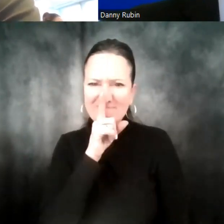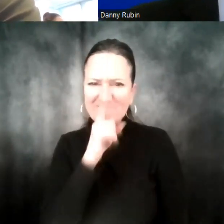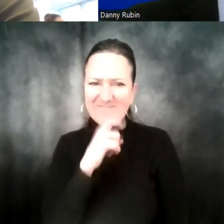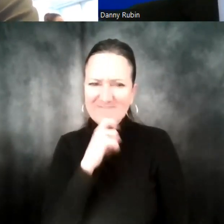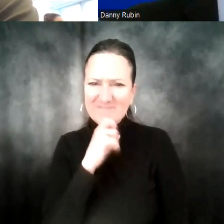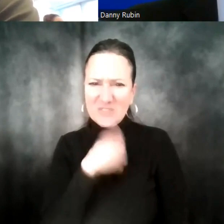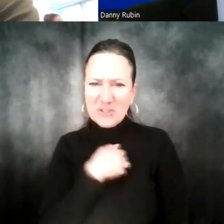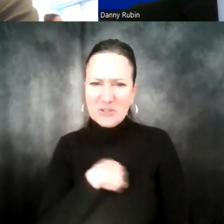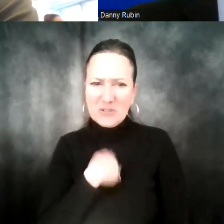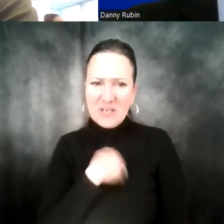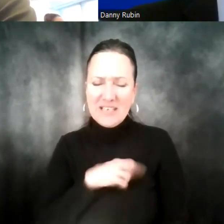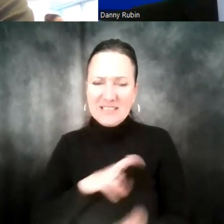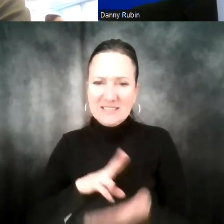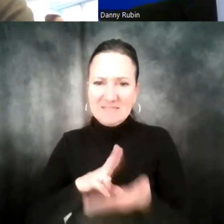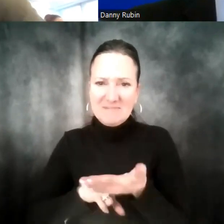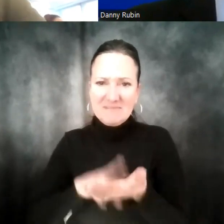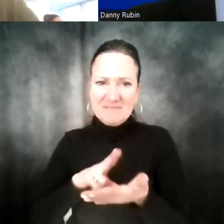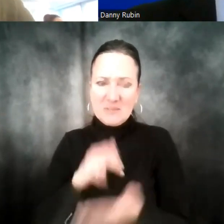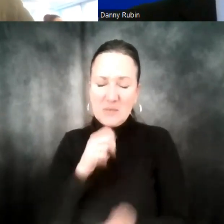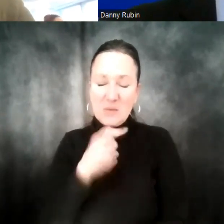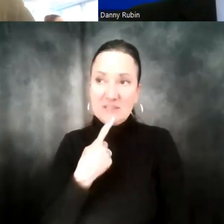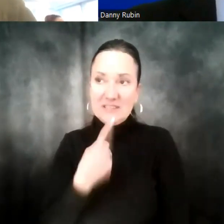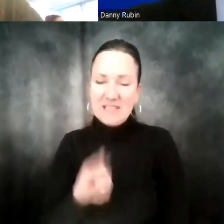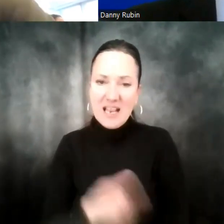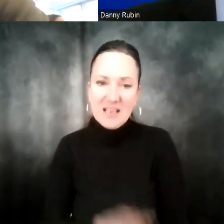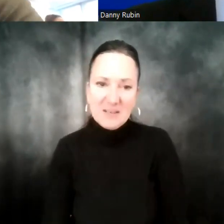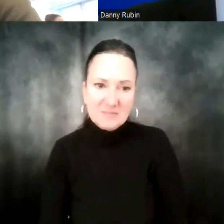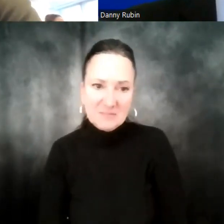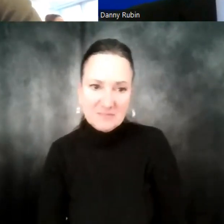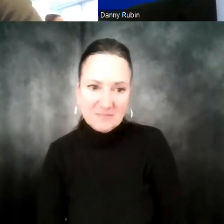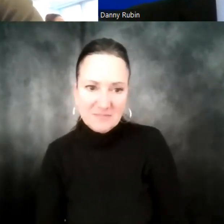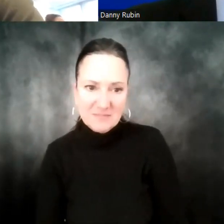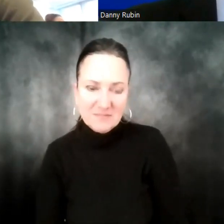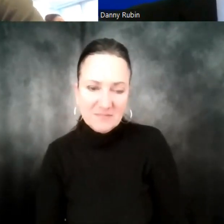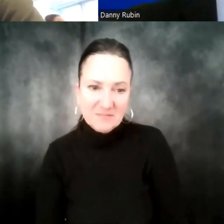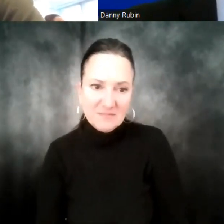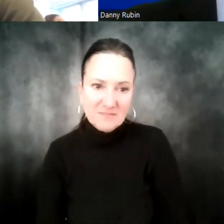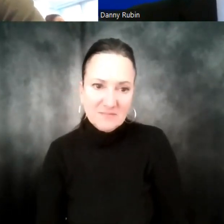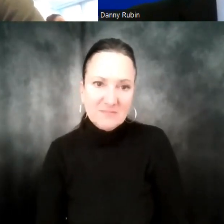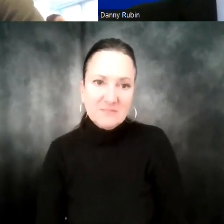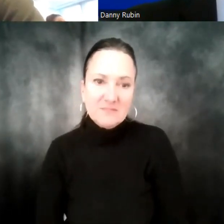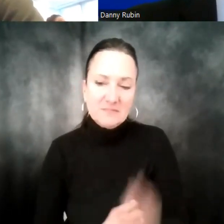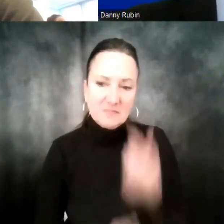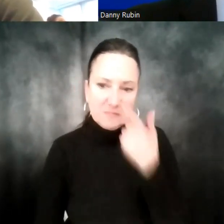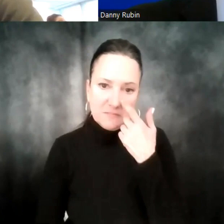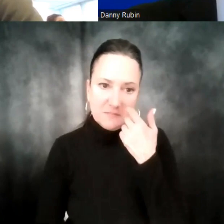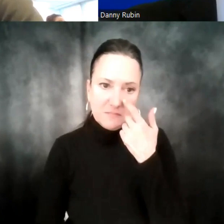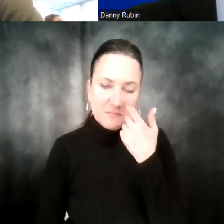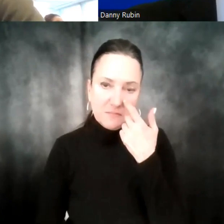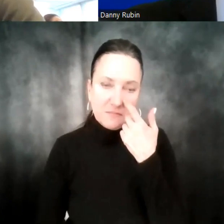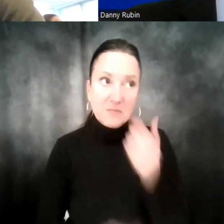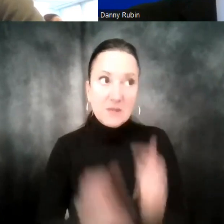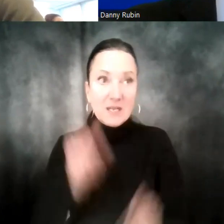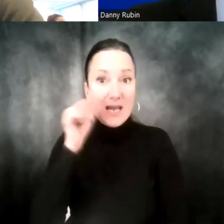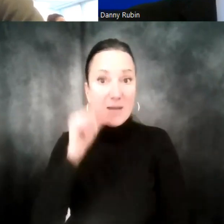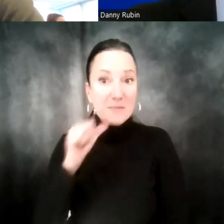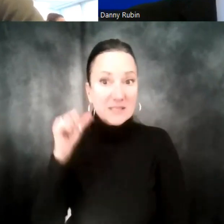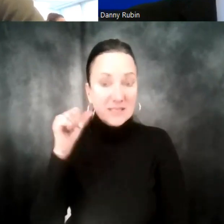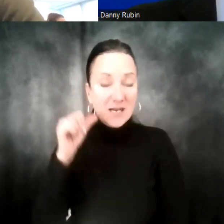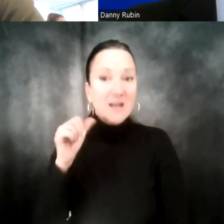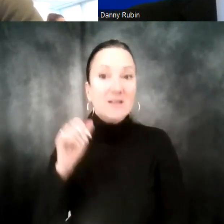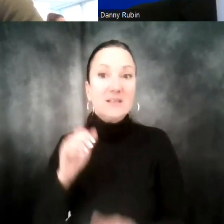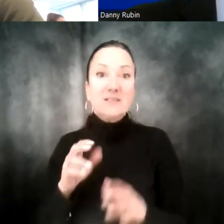sure we signed an agreement that we wouldn't. Got it. But what I can tell you is that Amazon has a specific way of